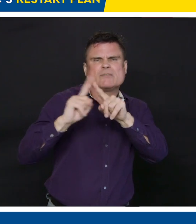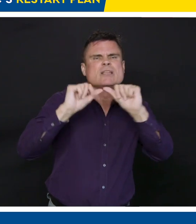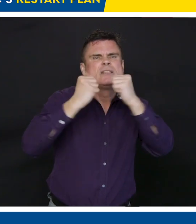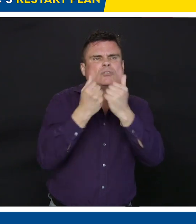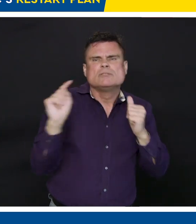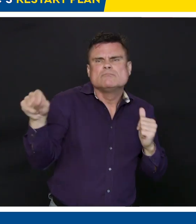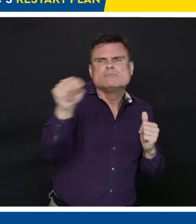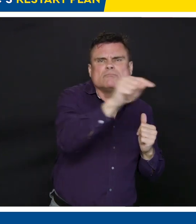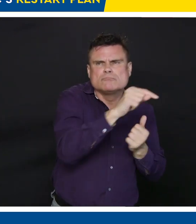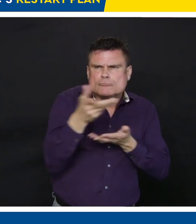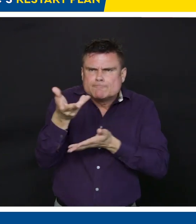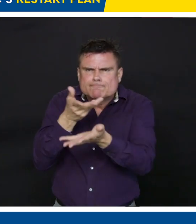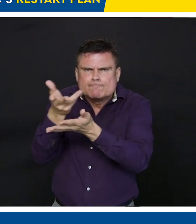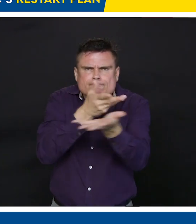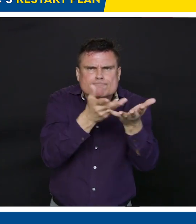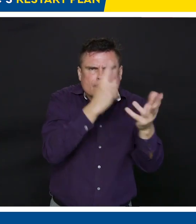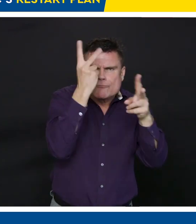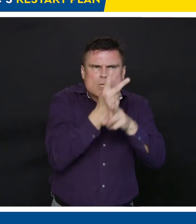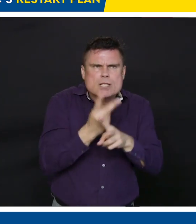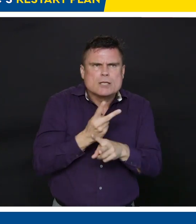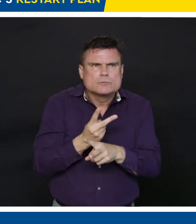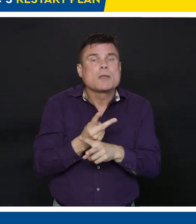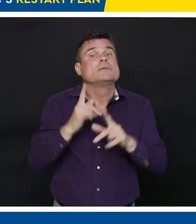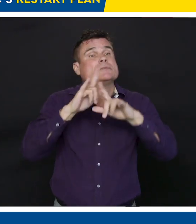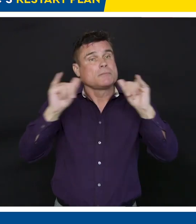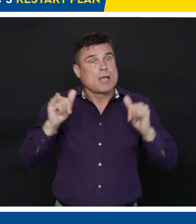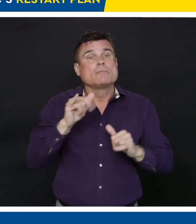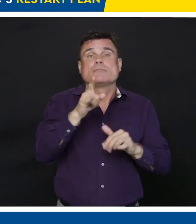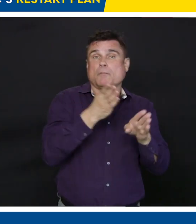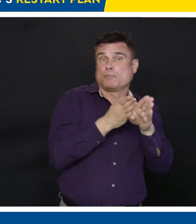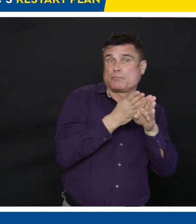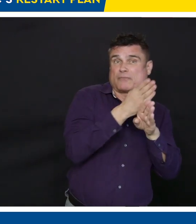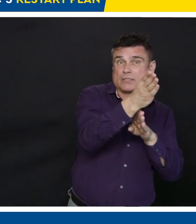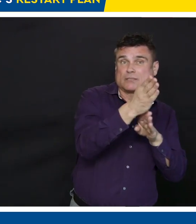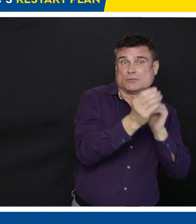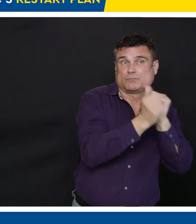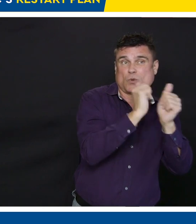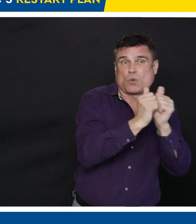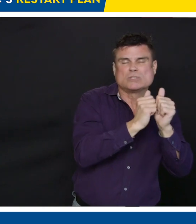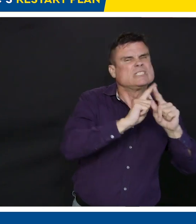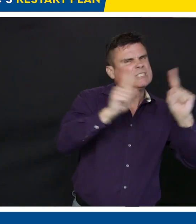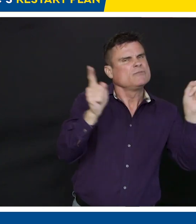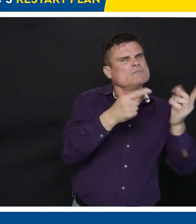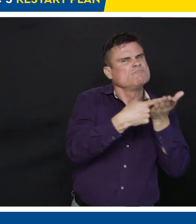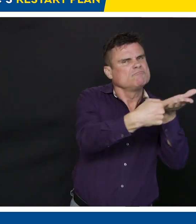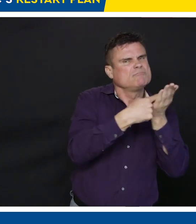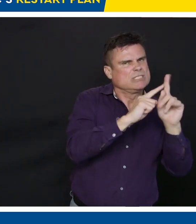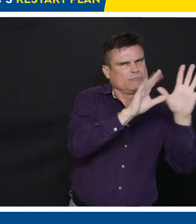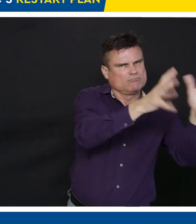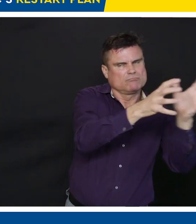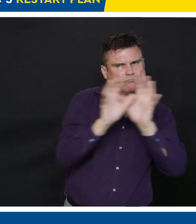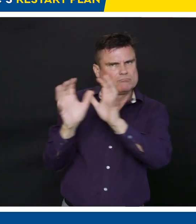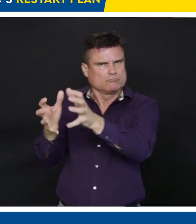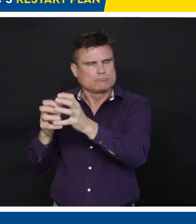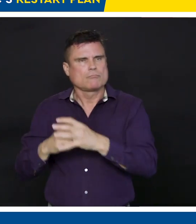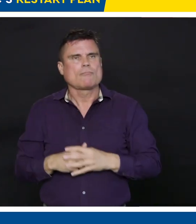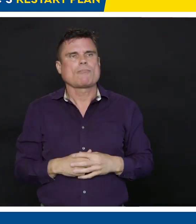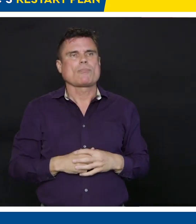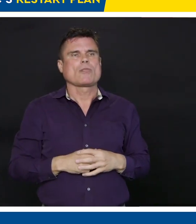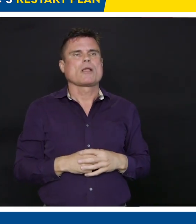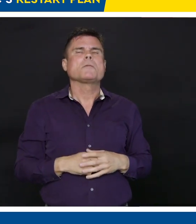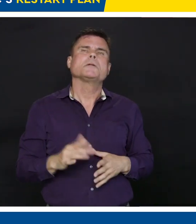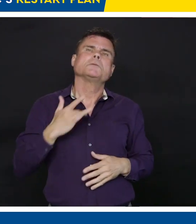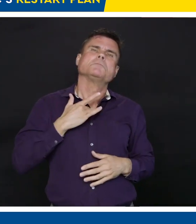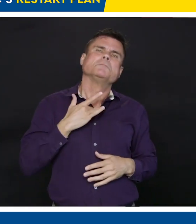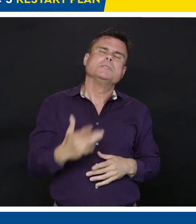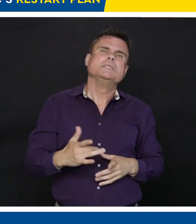about professional sports as well. That's a different discussion that involves oftentimes people in seats. I